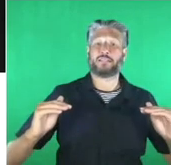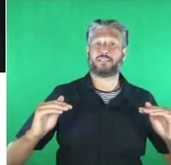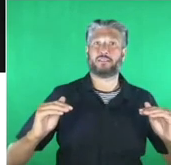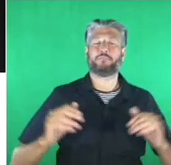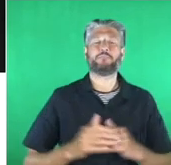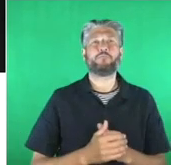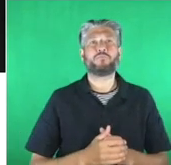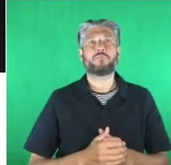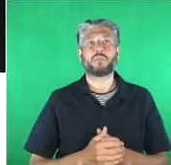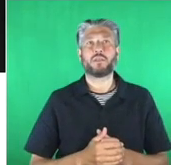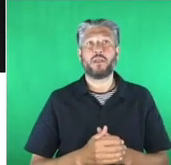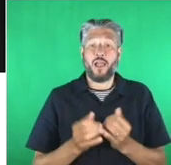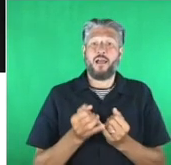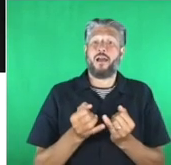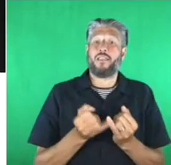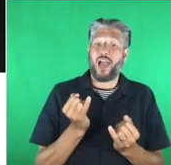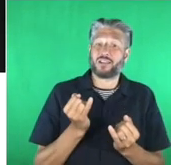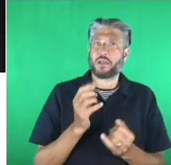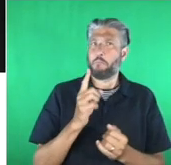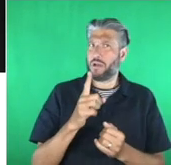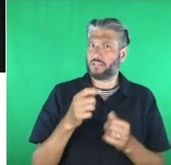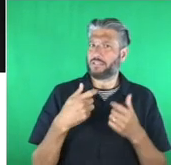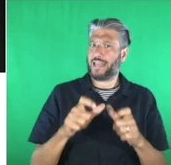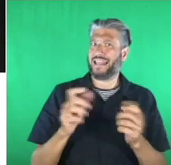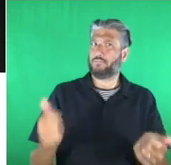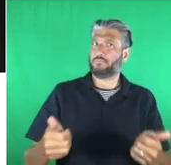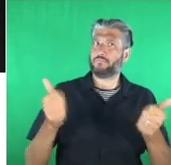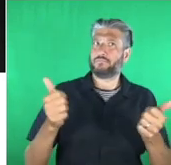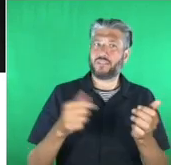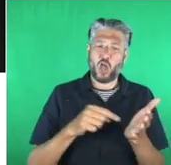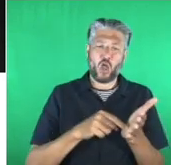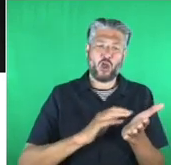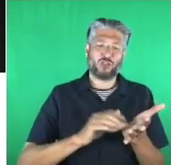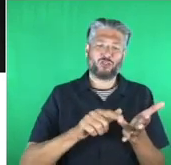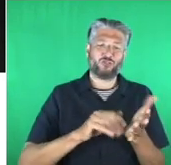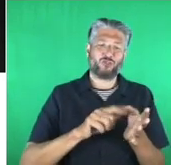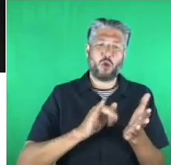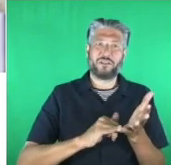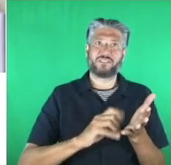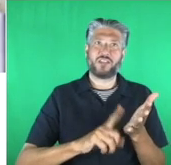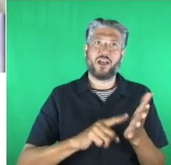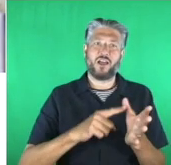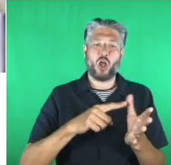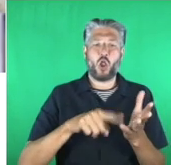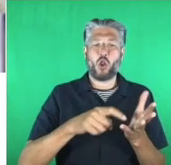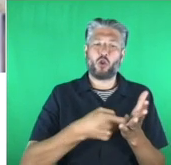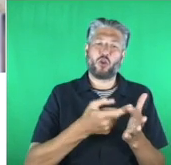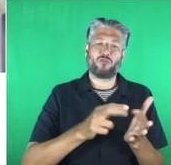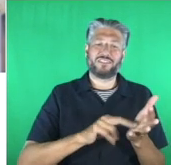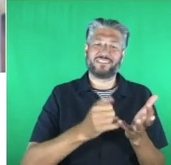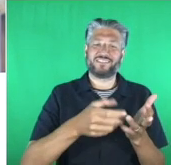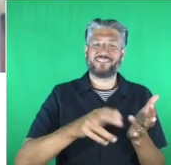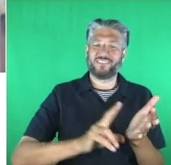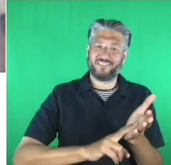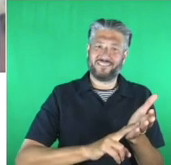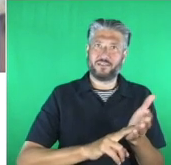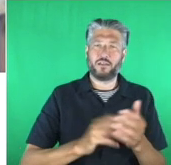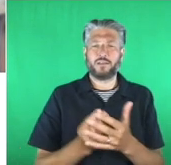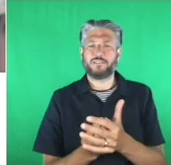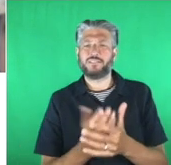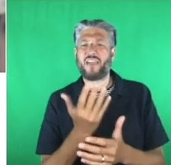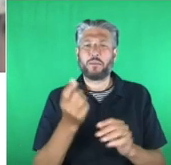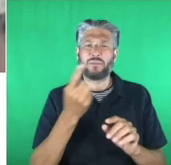but not least, Thomas Lawrenson is the founder of TL Tech Smart Solutions, developing resources to help the most vulnerable